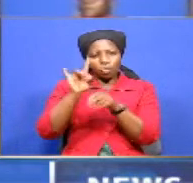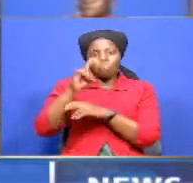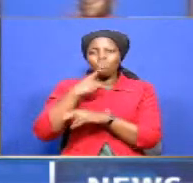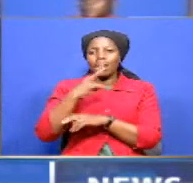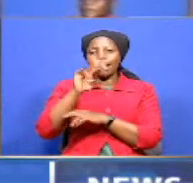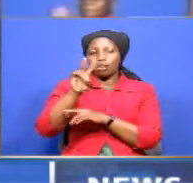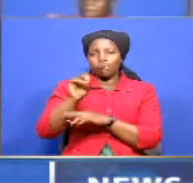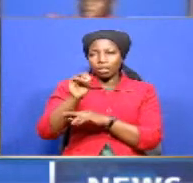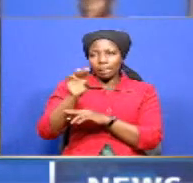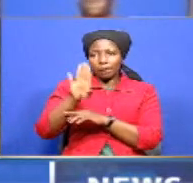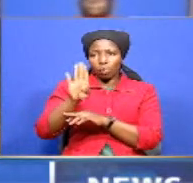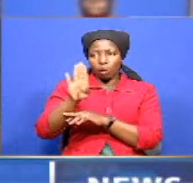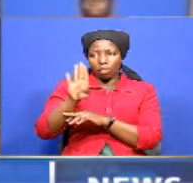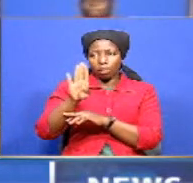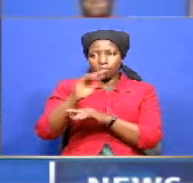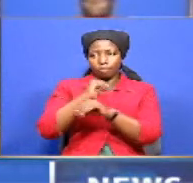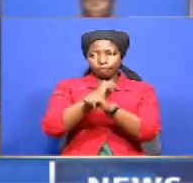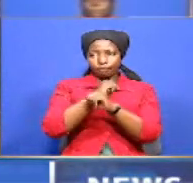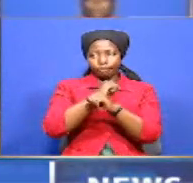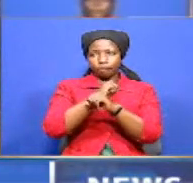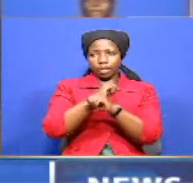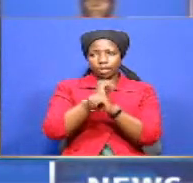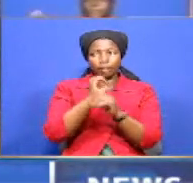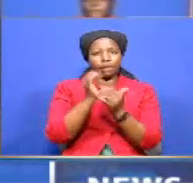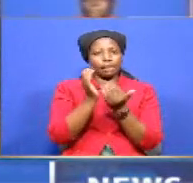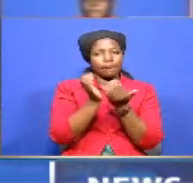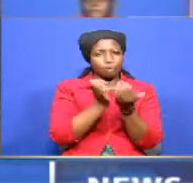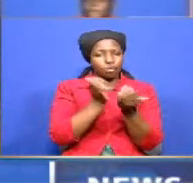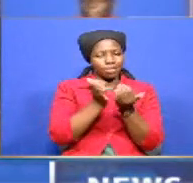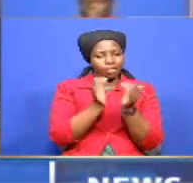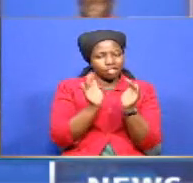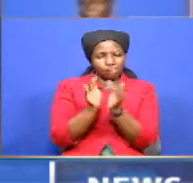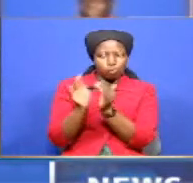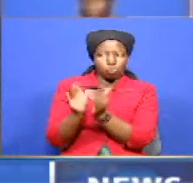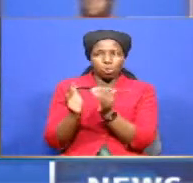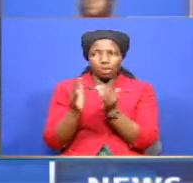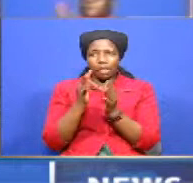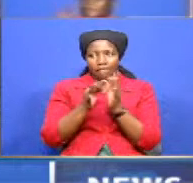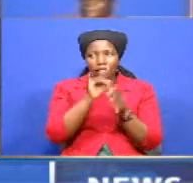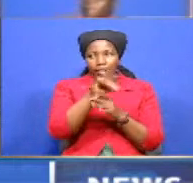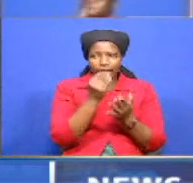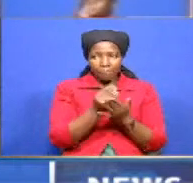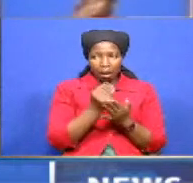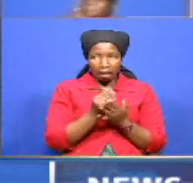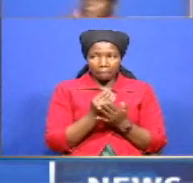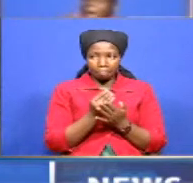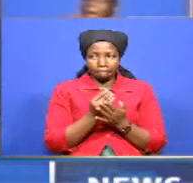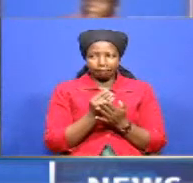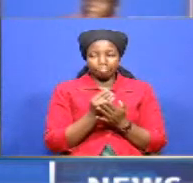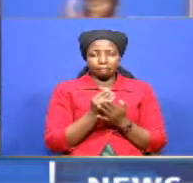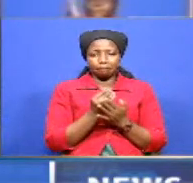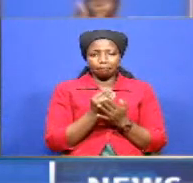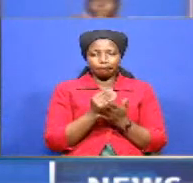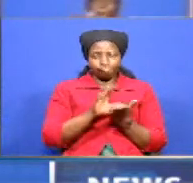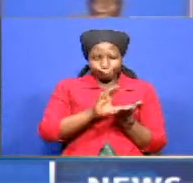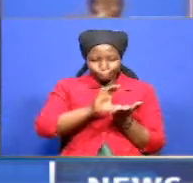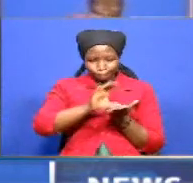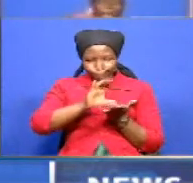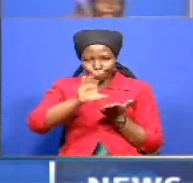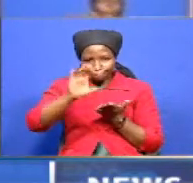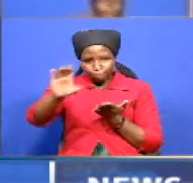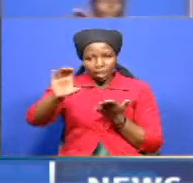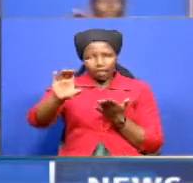to cushion small businesses mr speaker if this money is actually channeled through